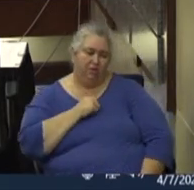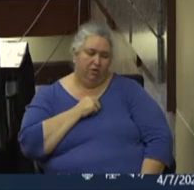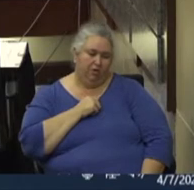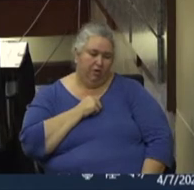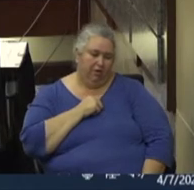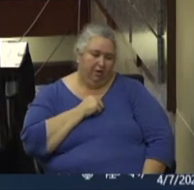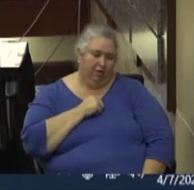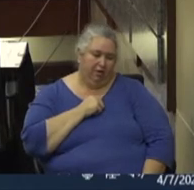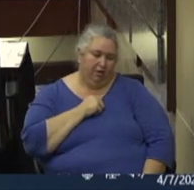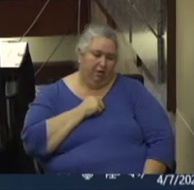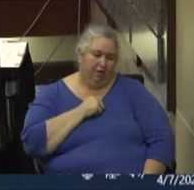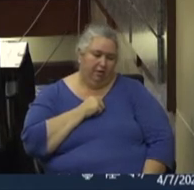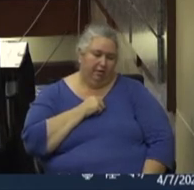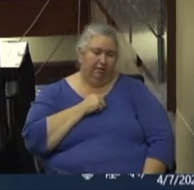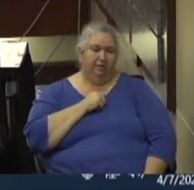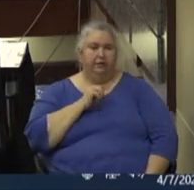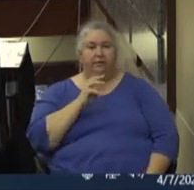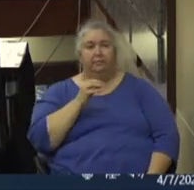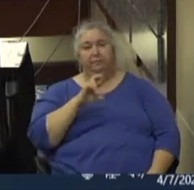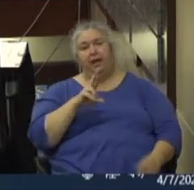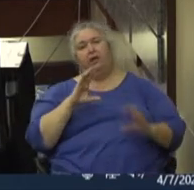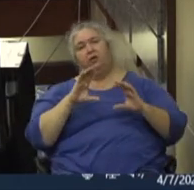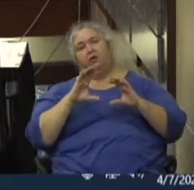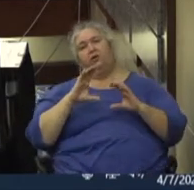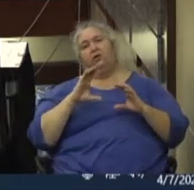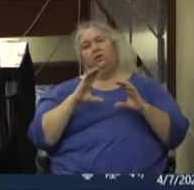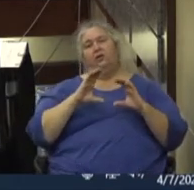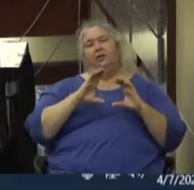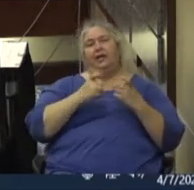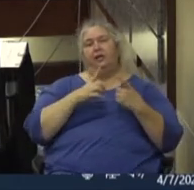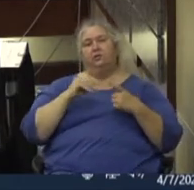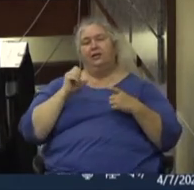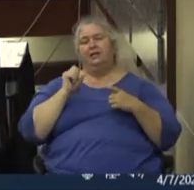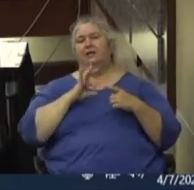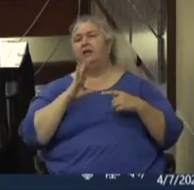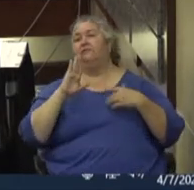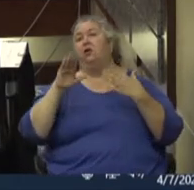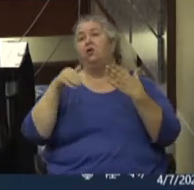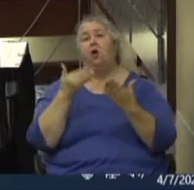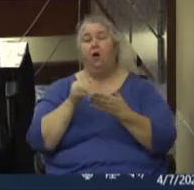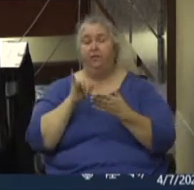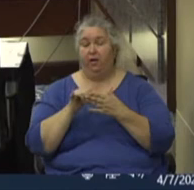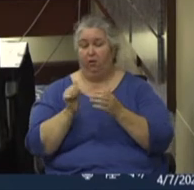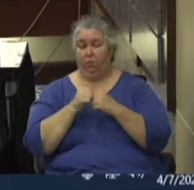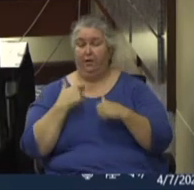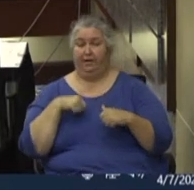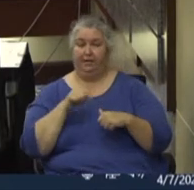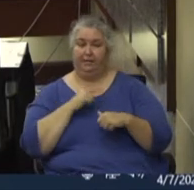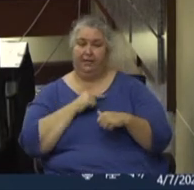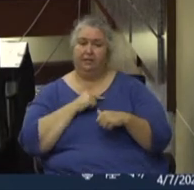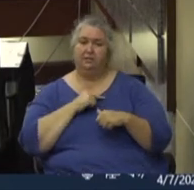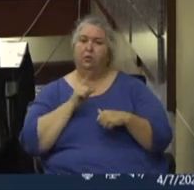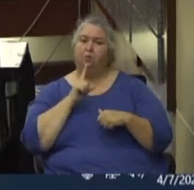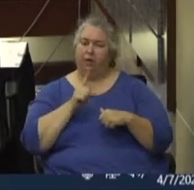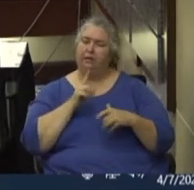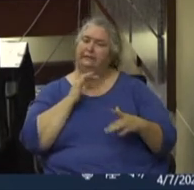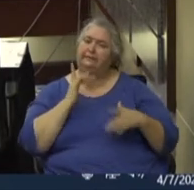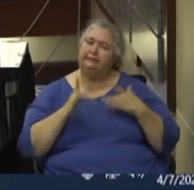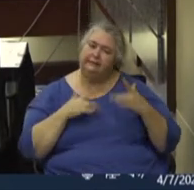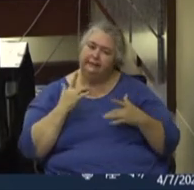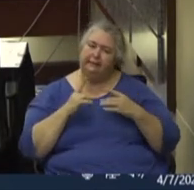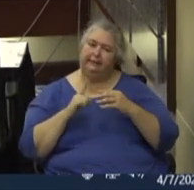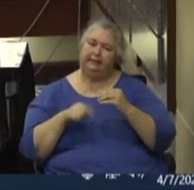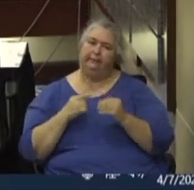Mayor and Council and staff and all those in the interwebs. We are really excited about